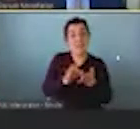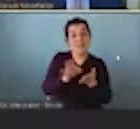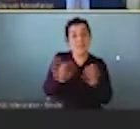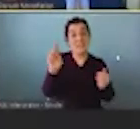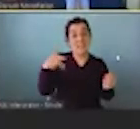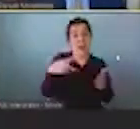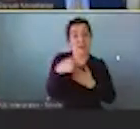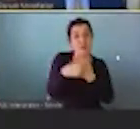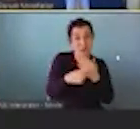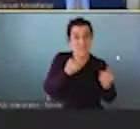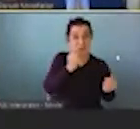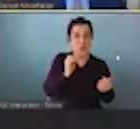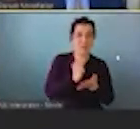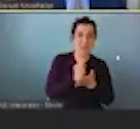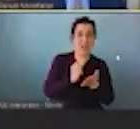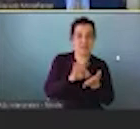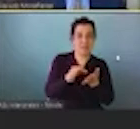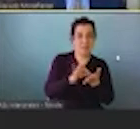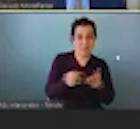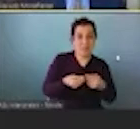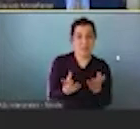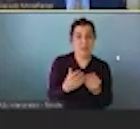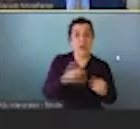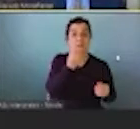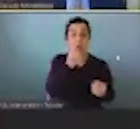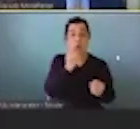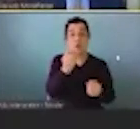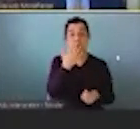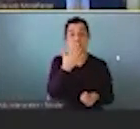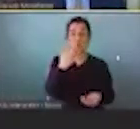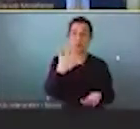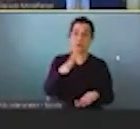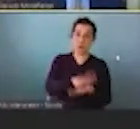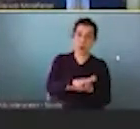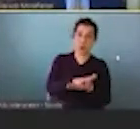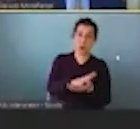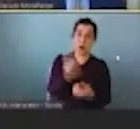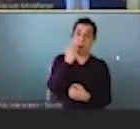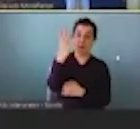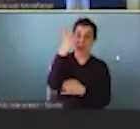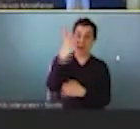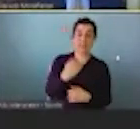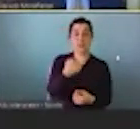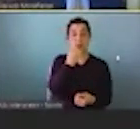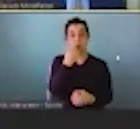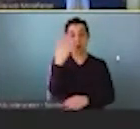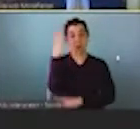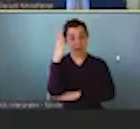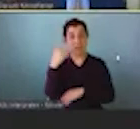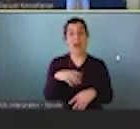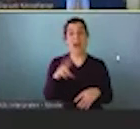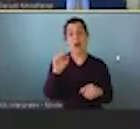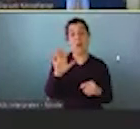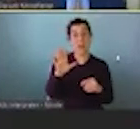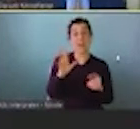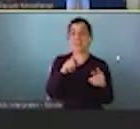expansion and standardization of school lunch. It led to creation of school breakfast, creation of WIC, which now feeds half of all babies